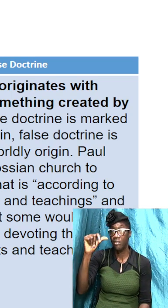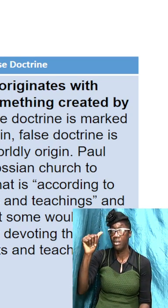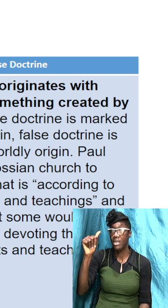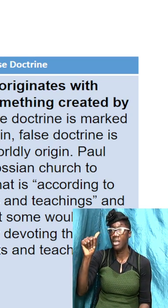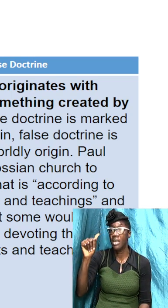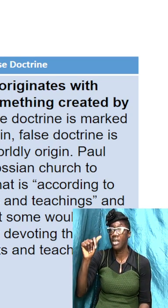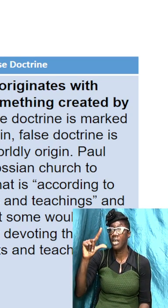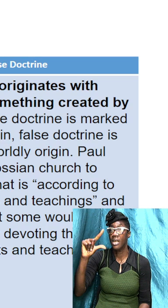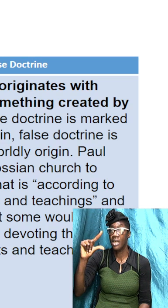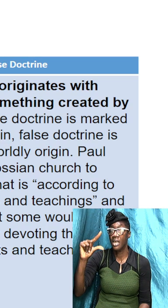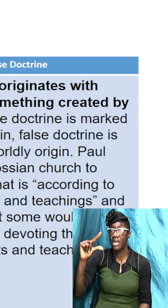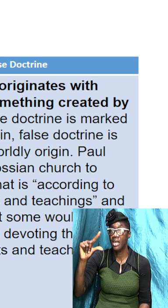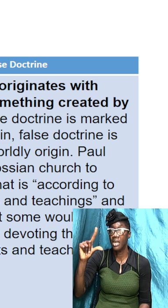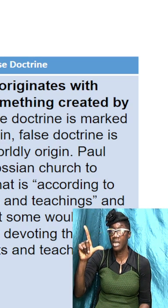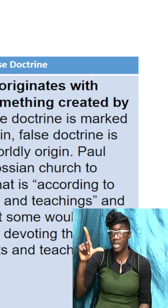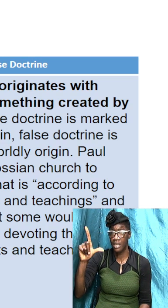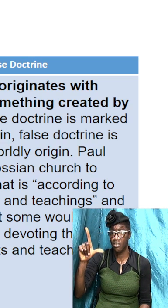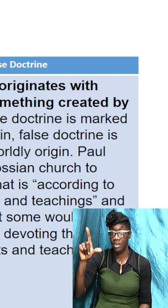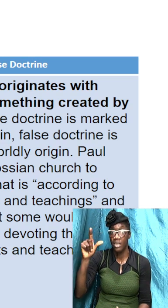12 for I would